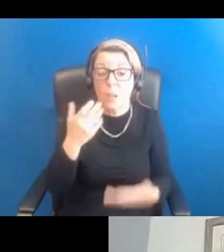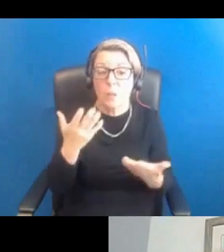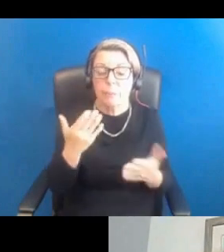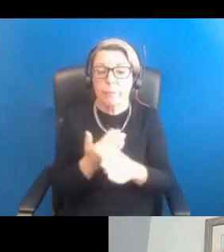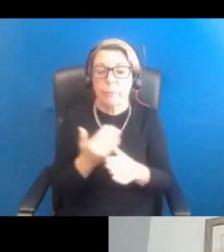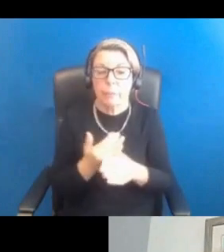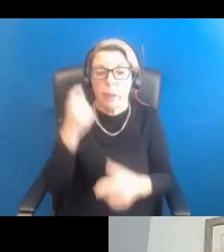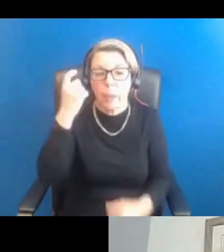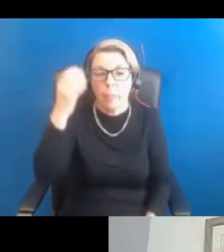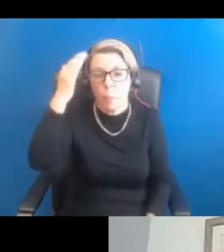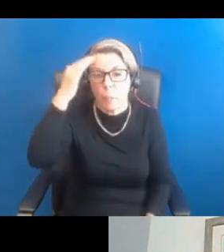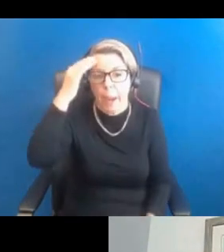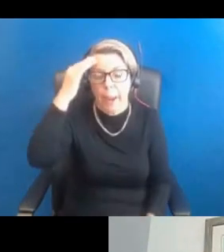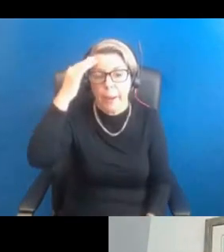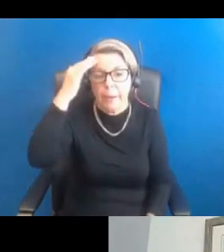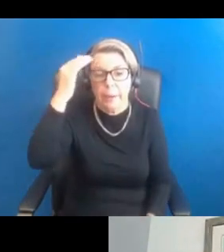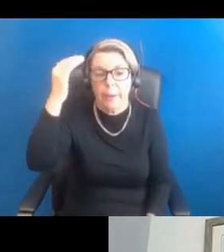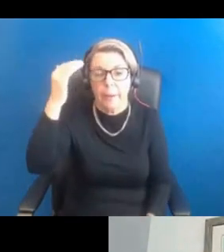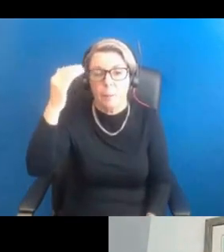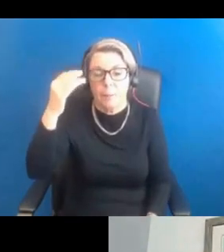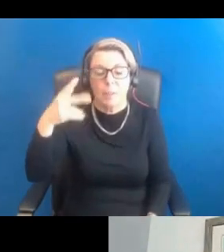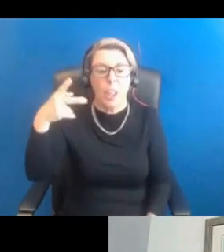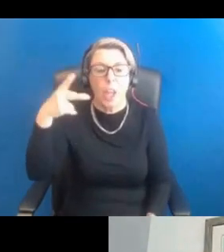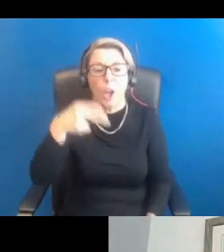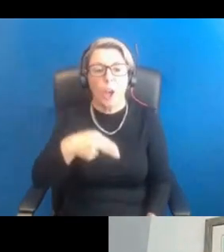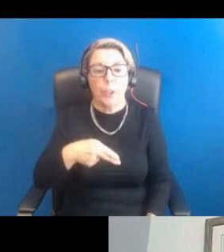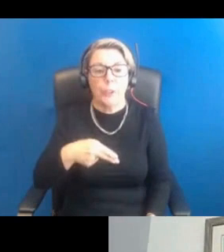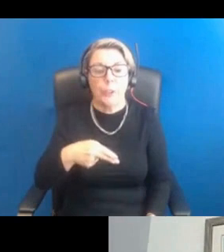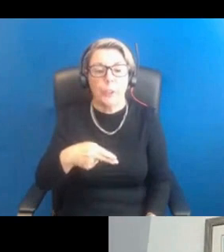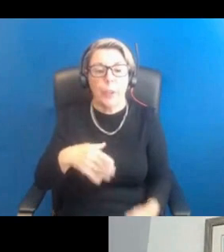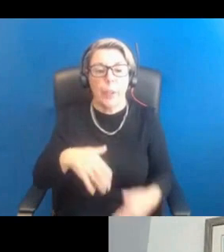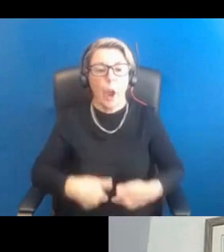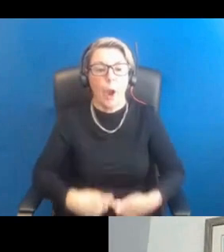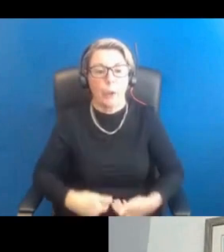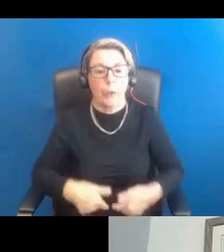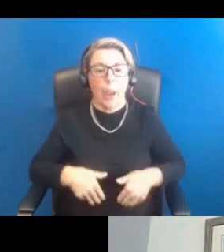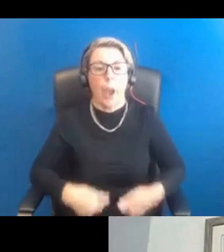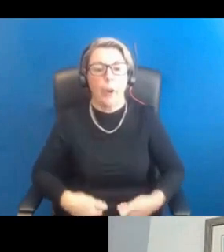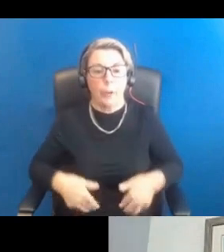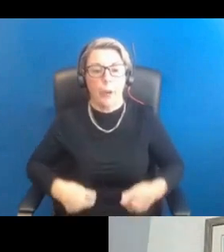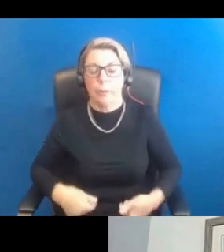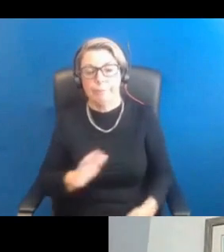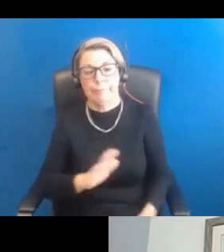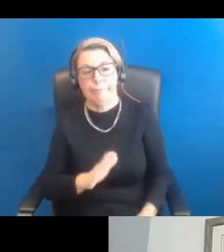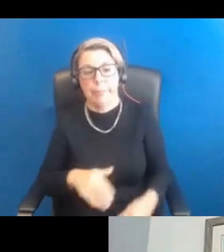is to try to cut your appetite. And therefore, if you're, therefore, and they do succeed in losing weight. Now, these